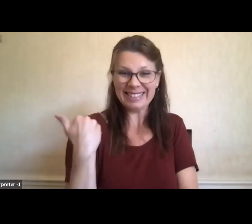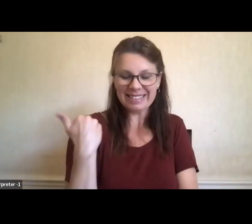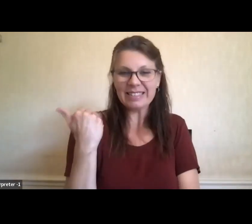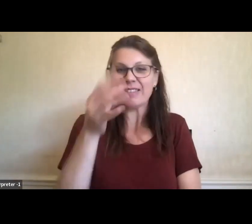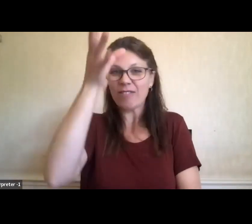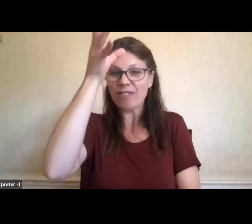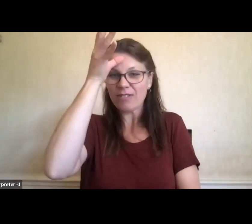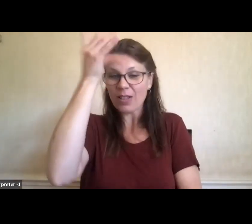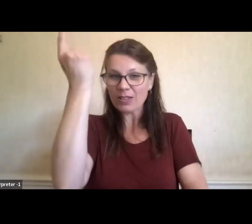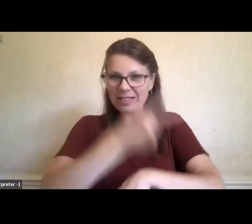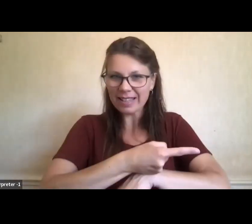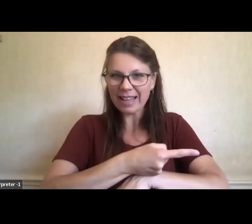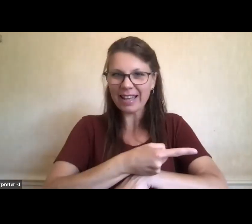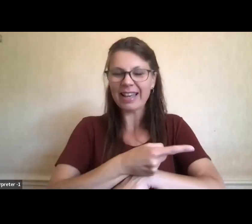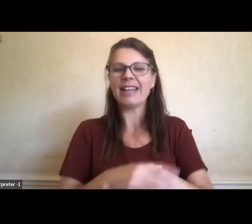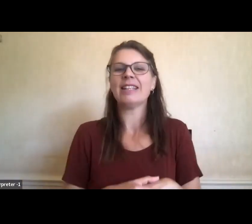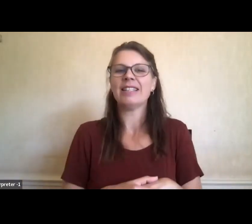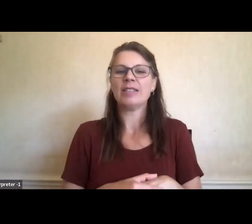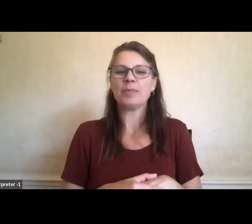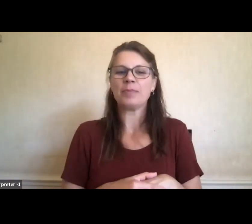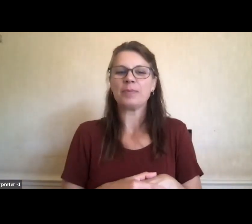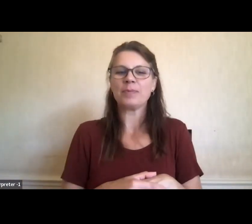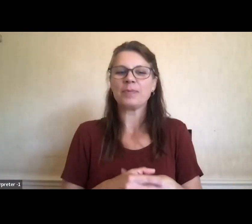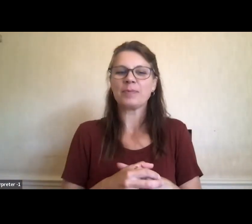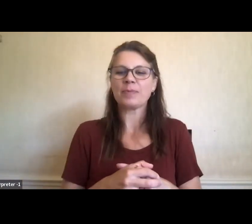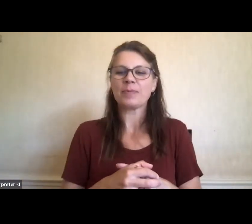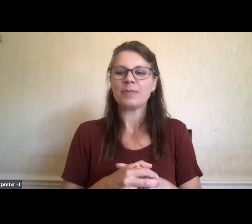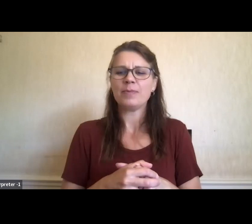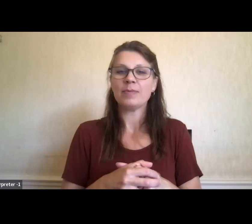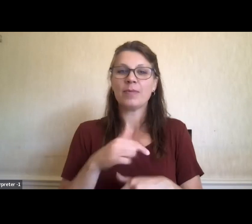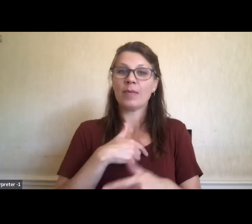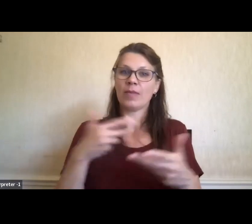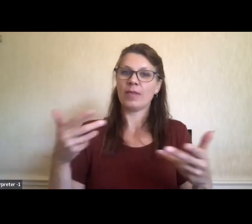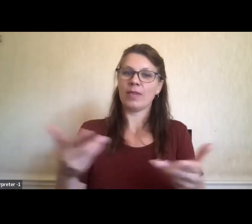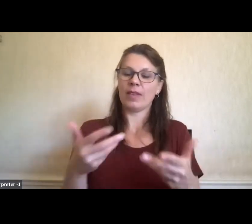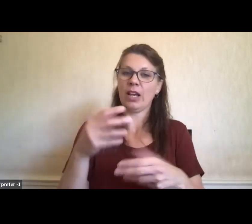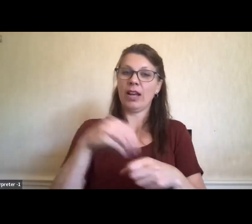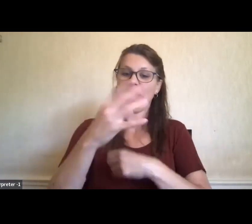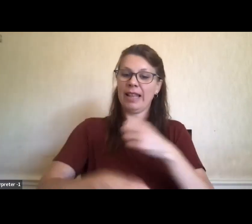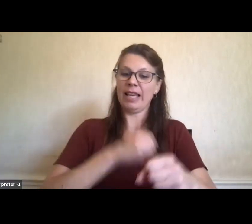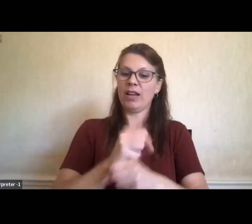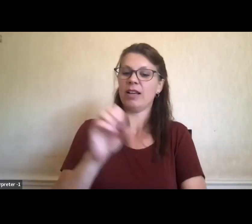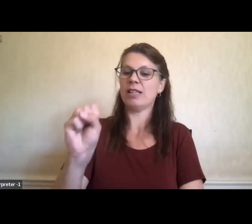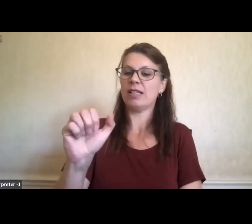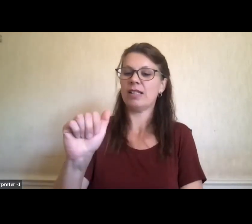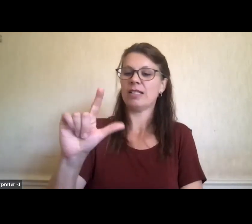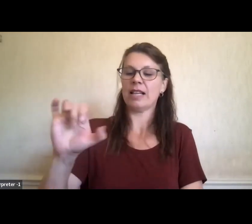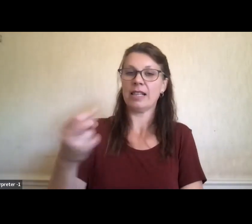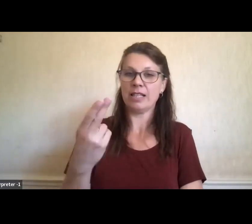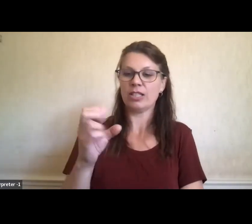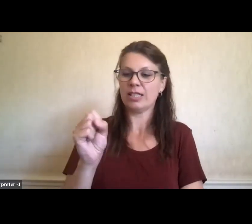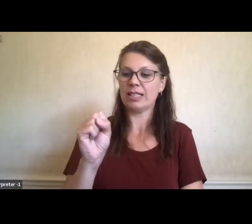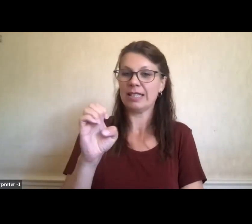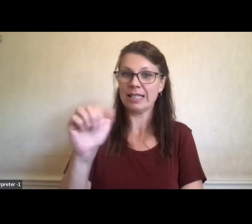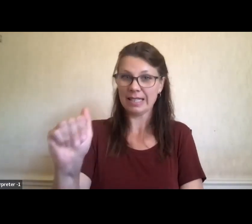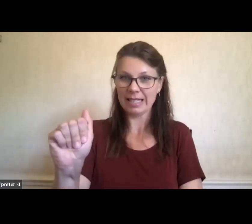And we are in the year of the Salish Sea as well. This is an incredible initiative